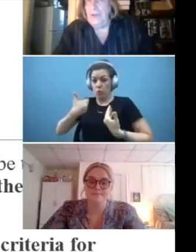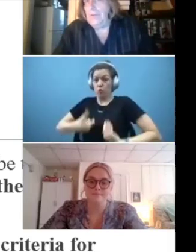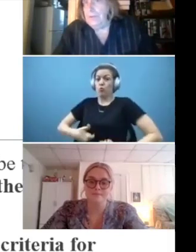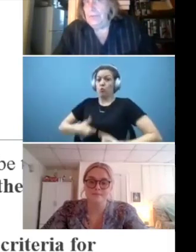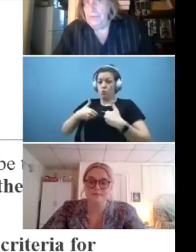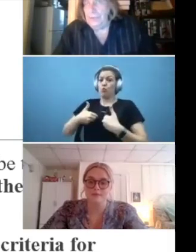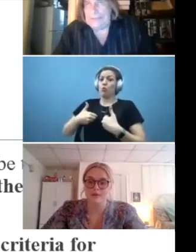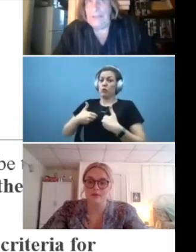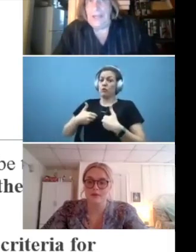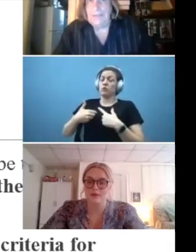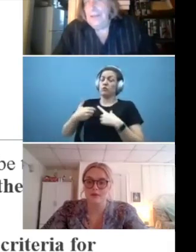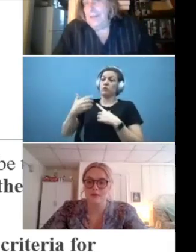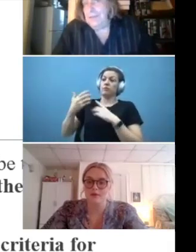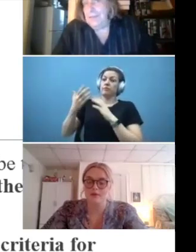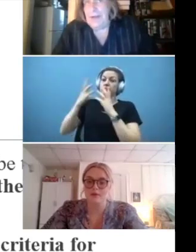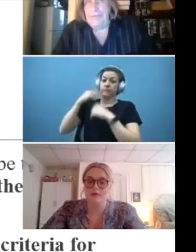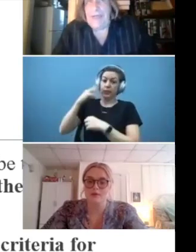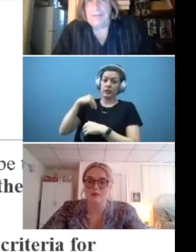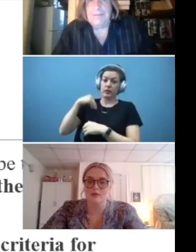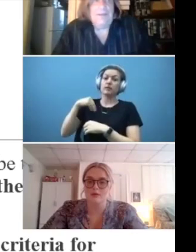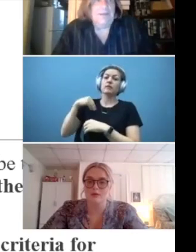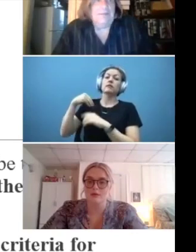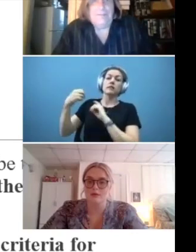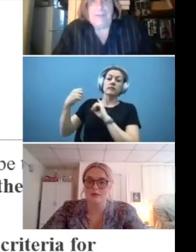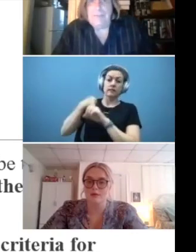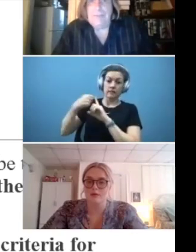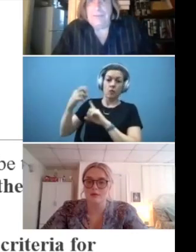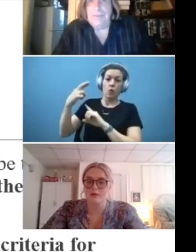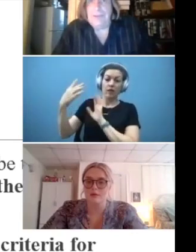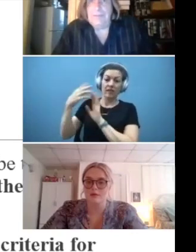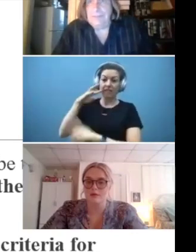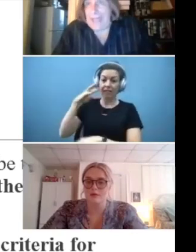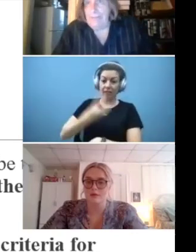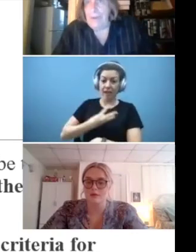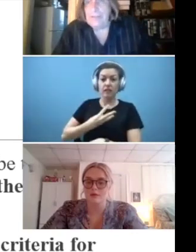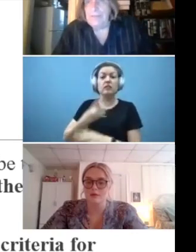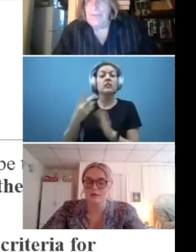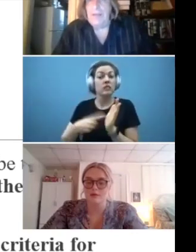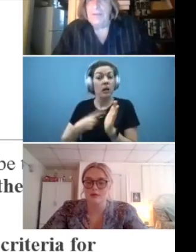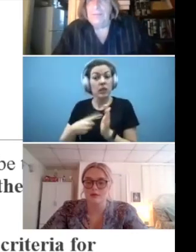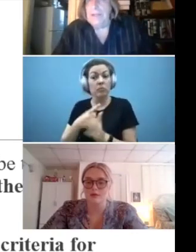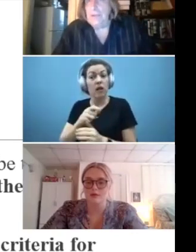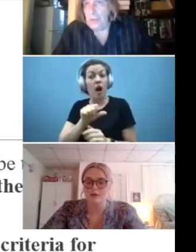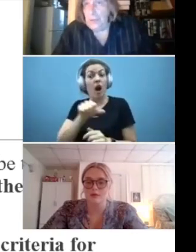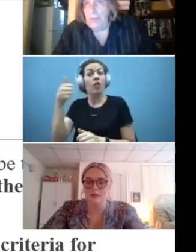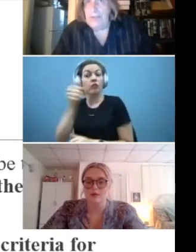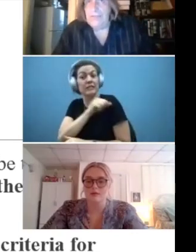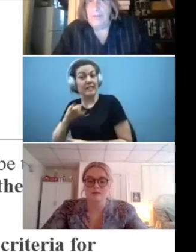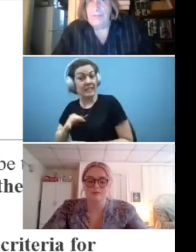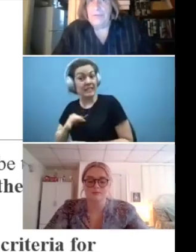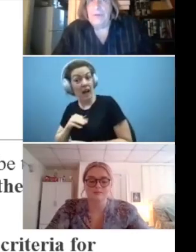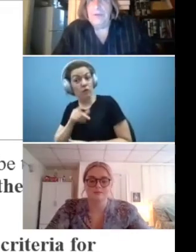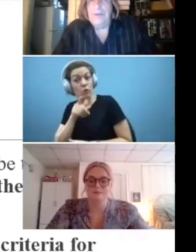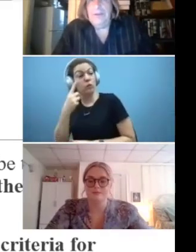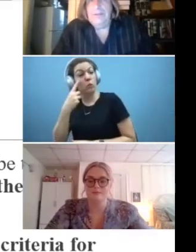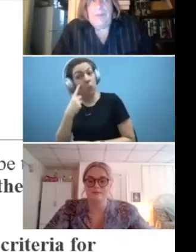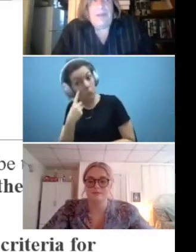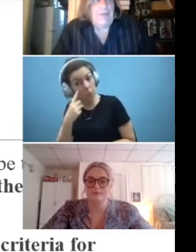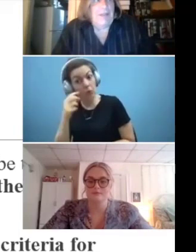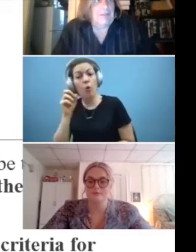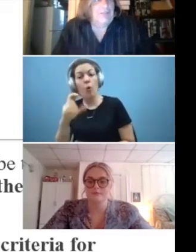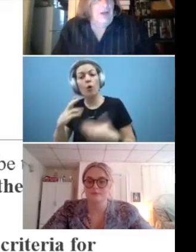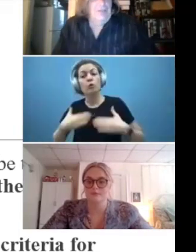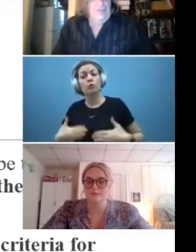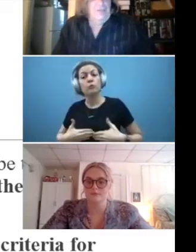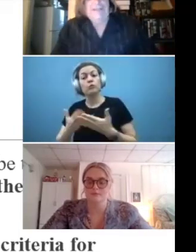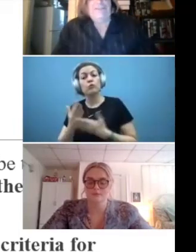injury or abuse or neglect. I mean, as a matter of fact, sometimes it's the staff who has to file the complaint or the human rights officer. As a